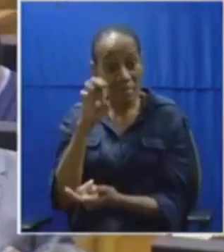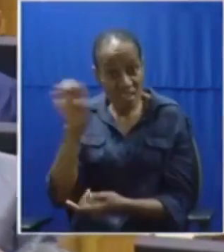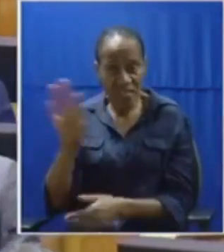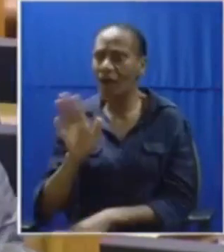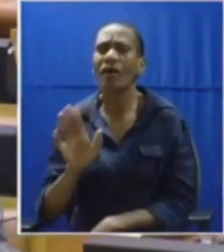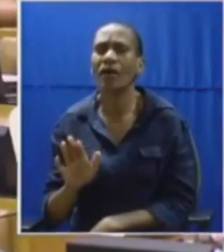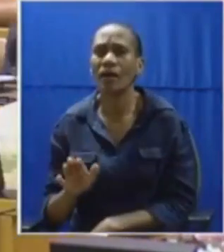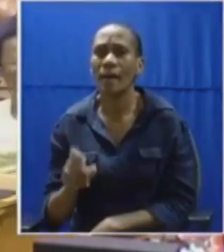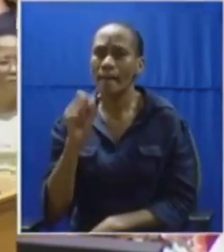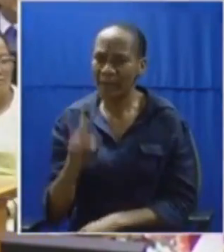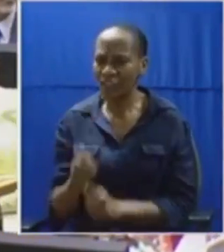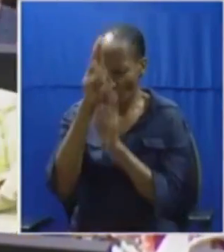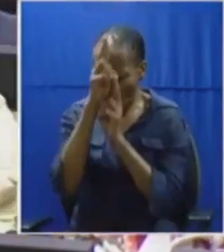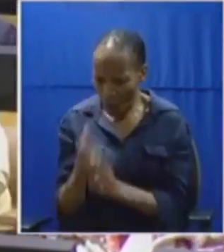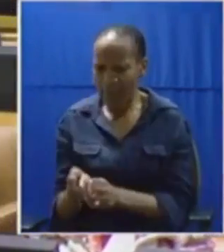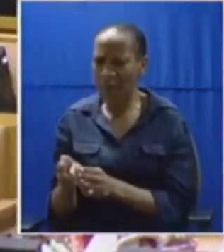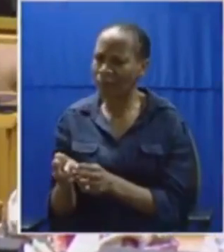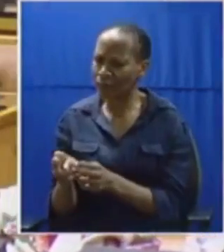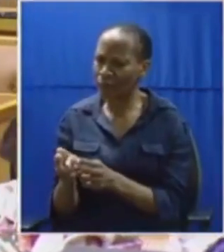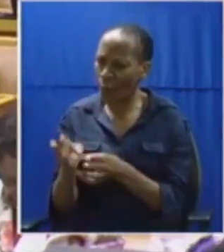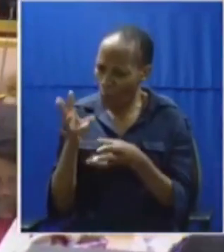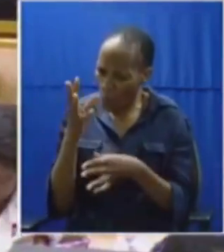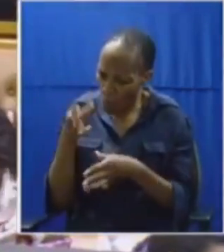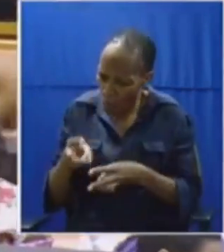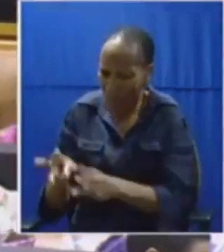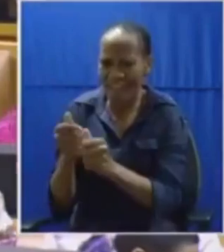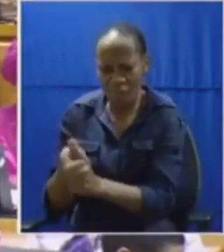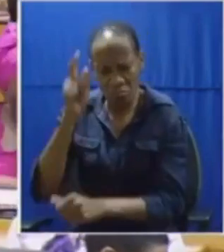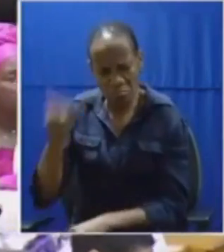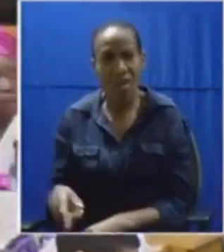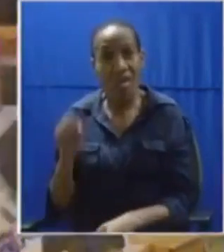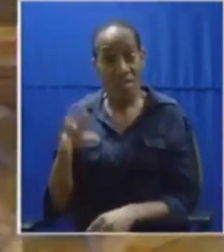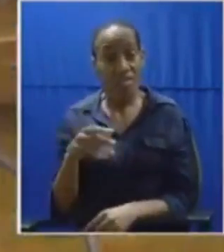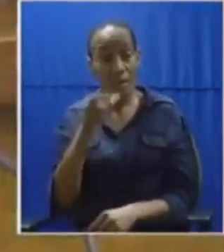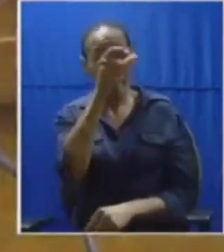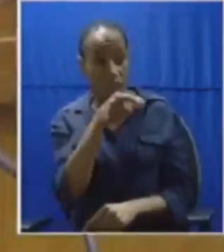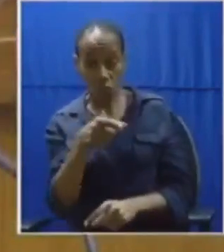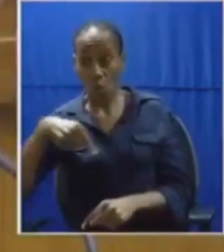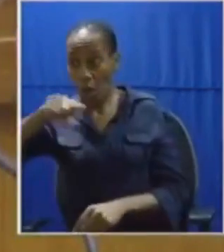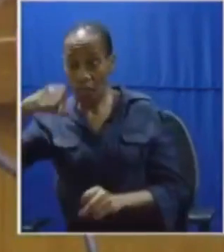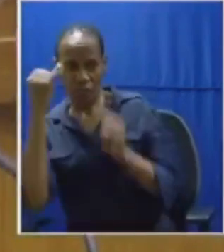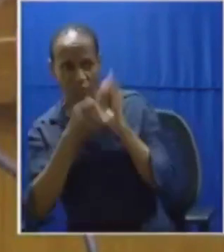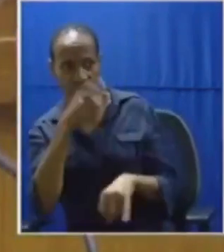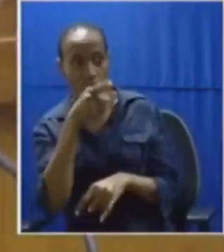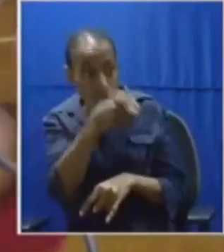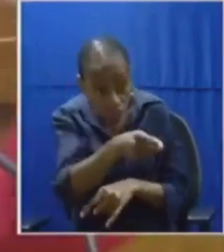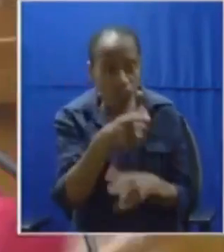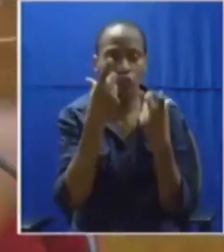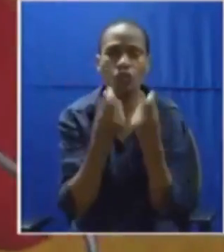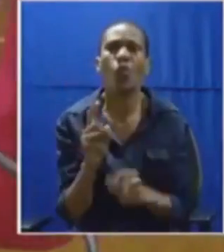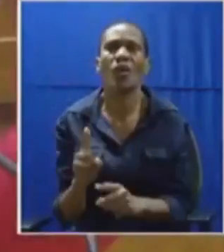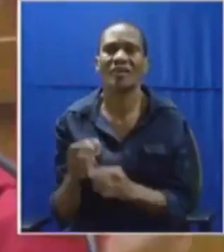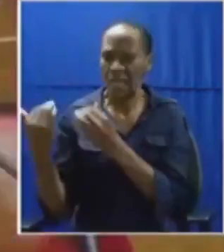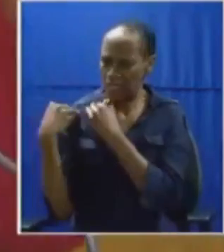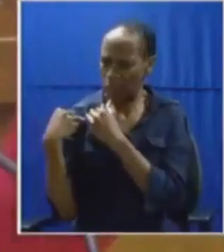but that's an honorable thing to do when you are accused you assume lesser responsibility to